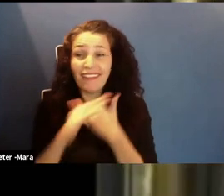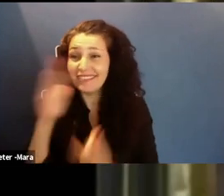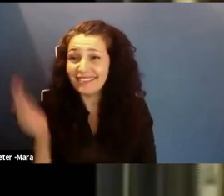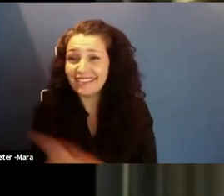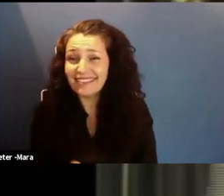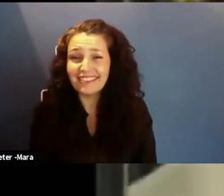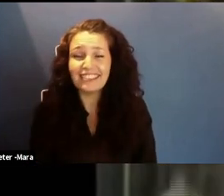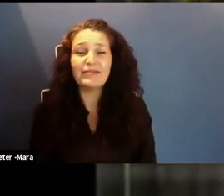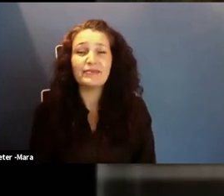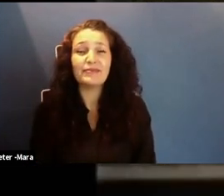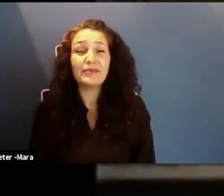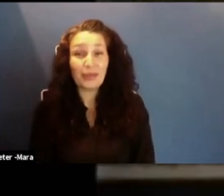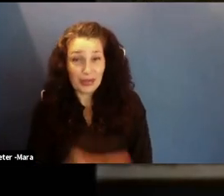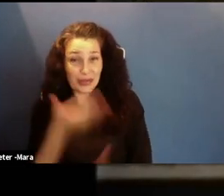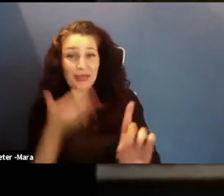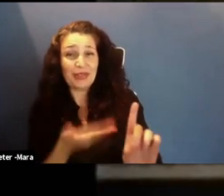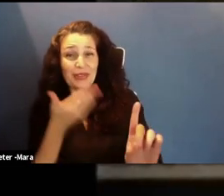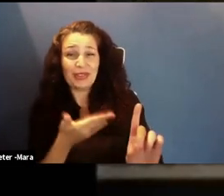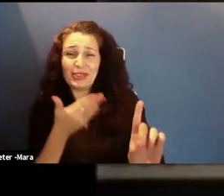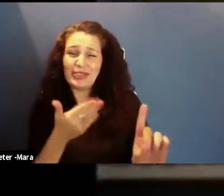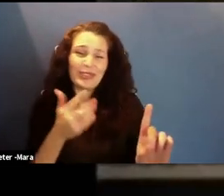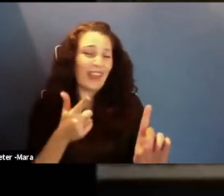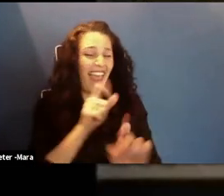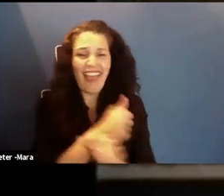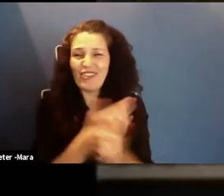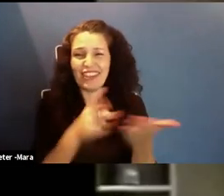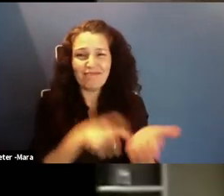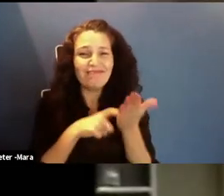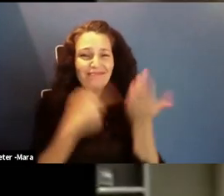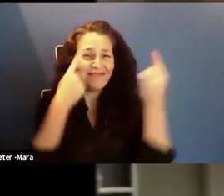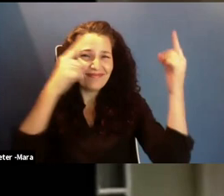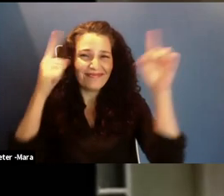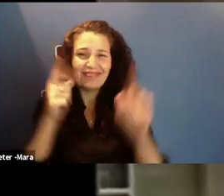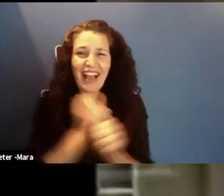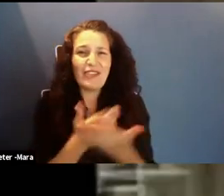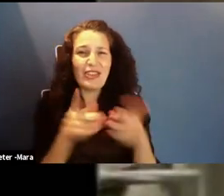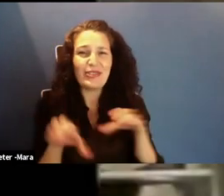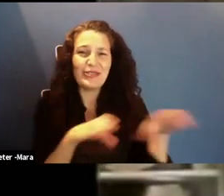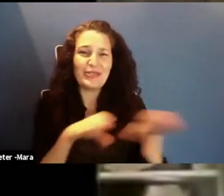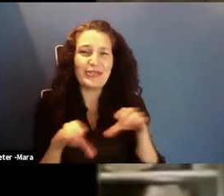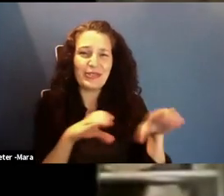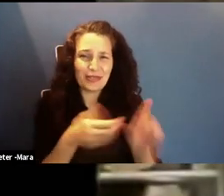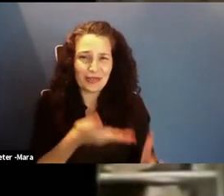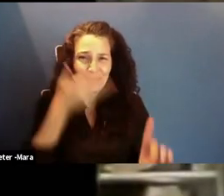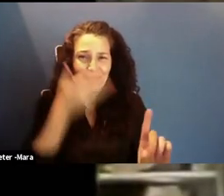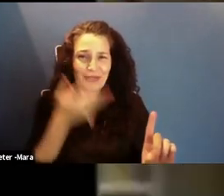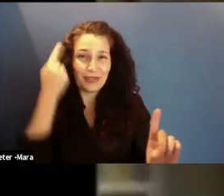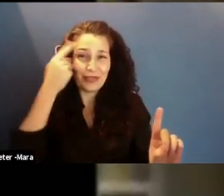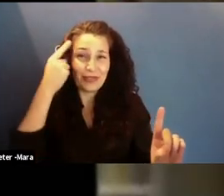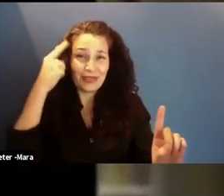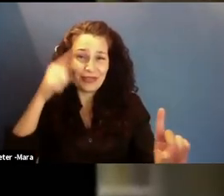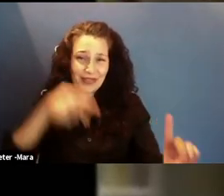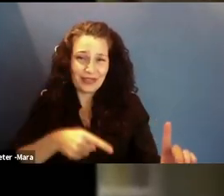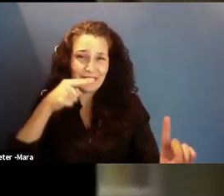Oh, you. You. You. got what it takes. In everything you do. Yeah, you. You.